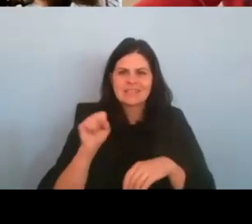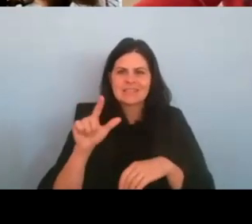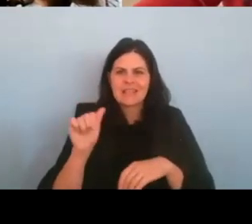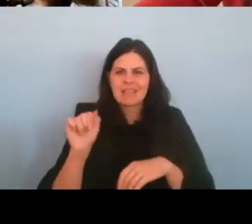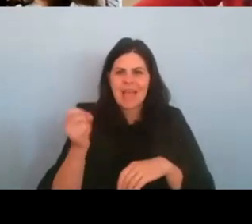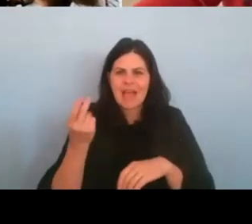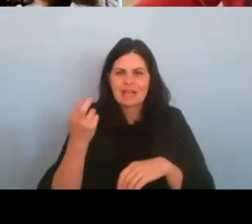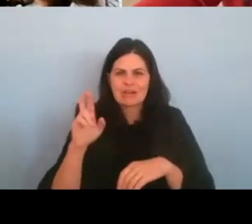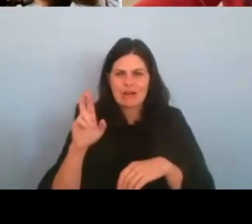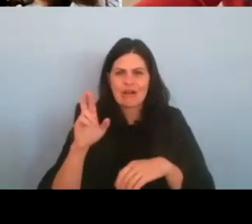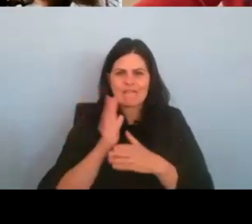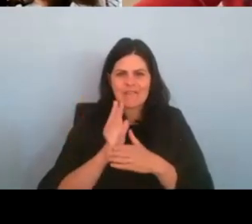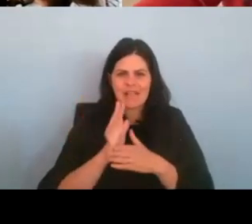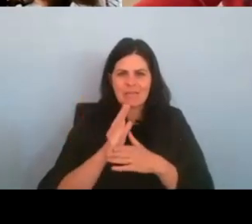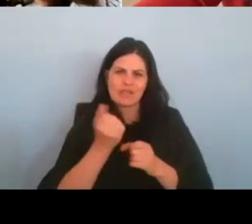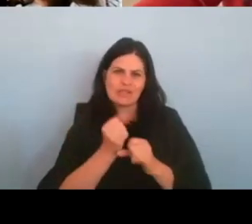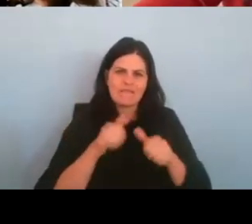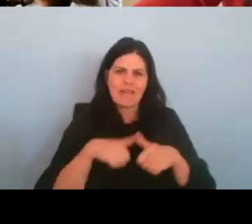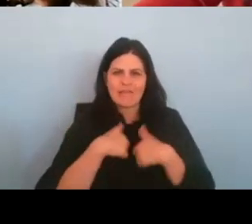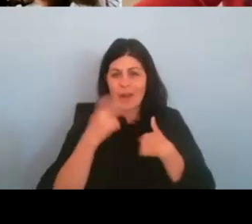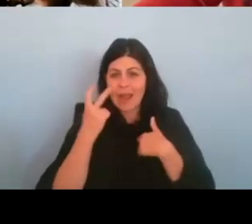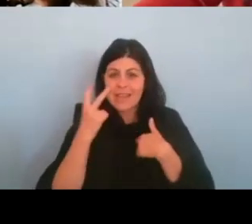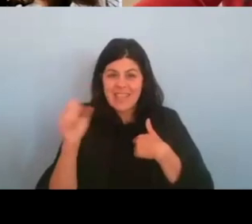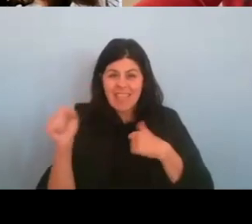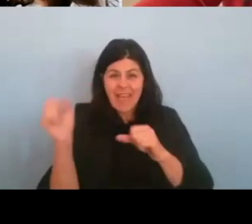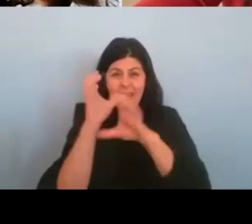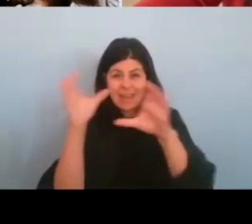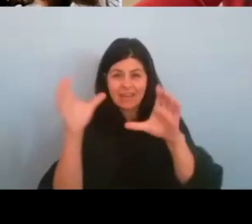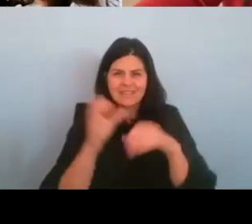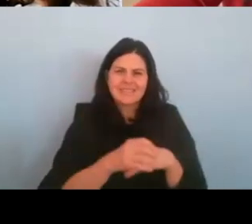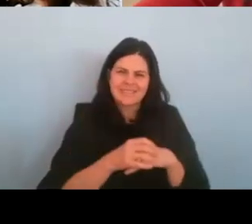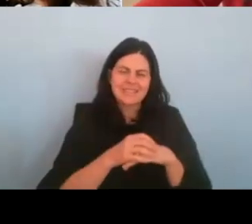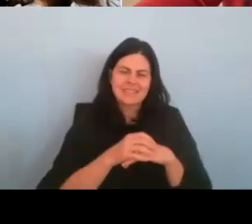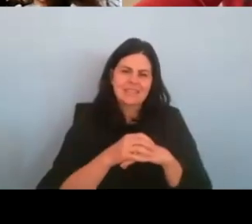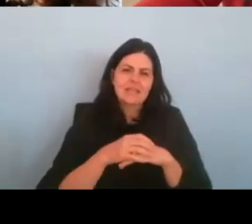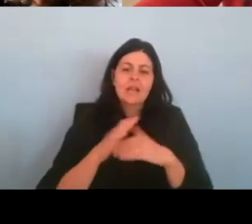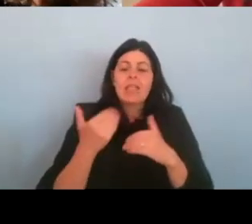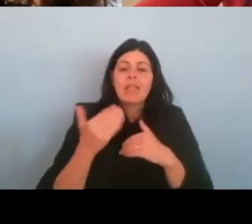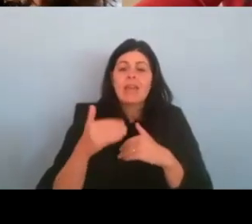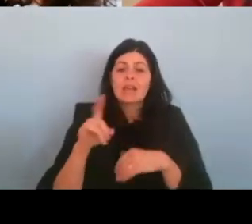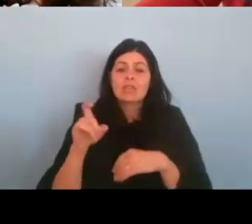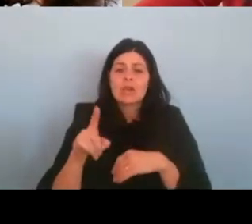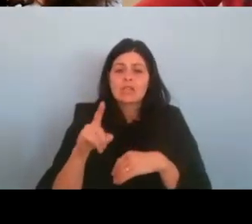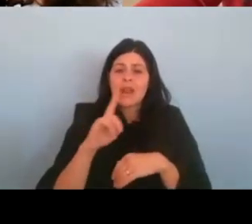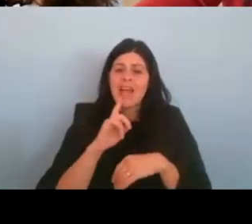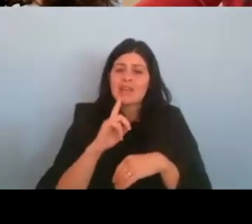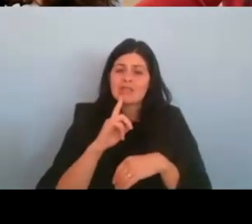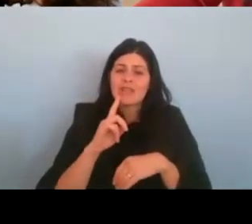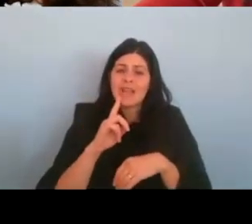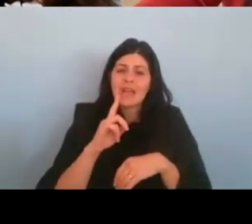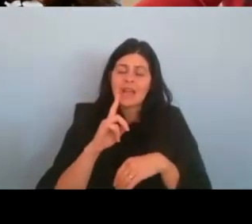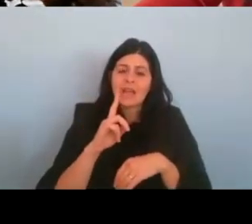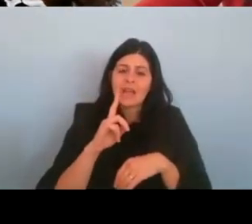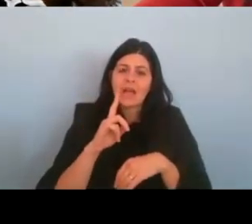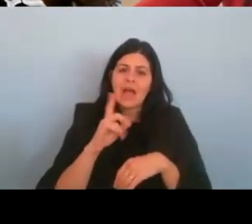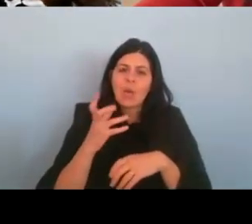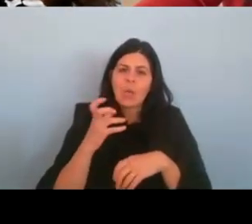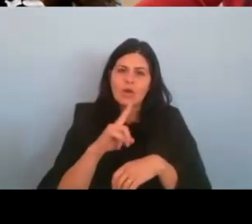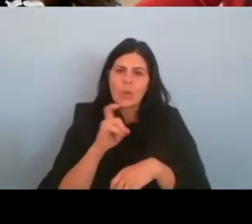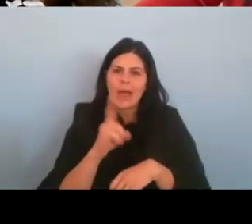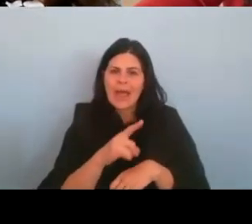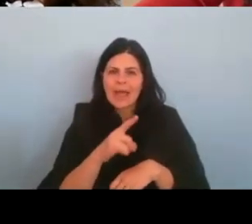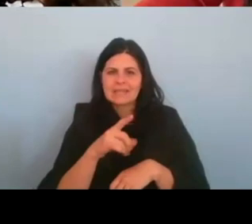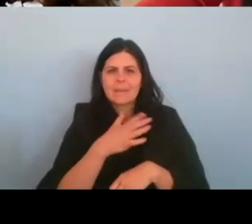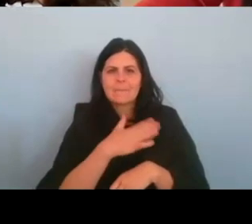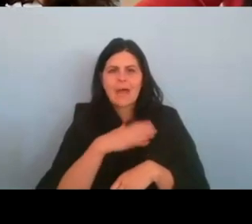I, I can see that, um, and such this next question. I'm actually going to take, um, and ask my co-moderator,